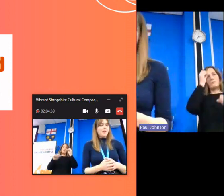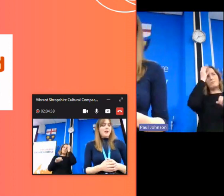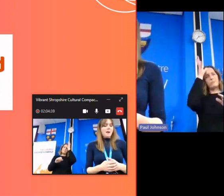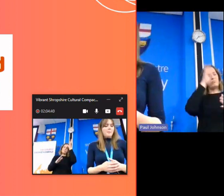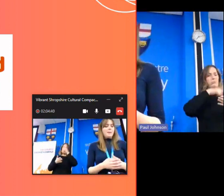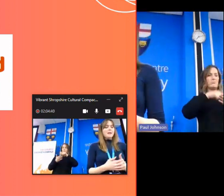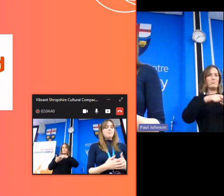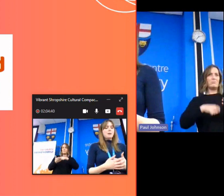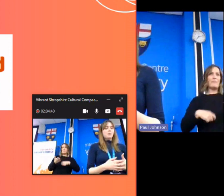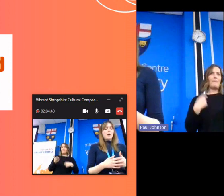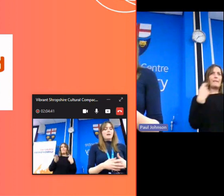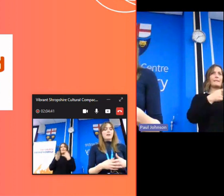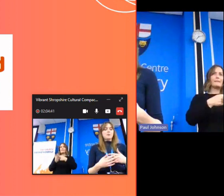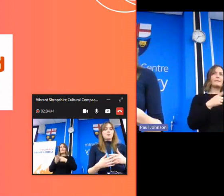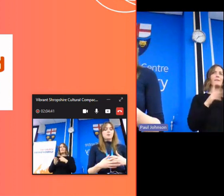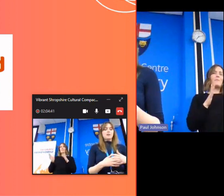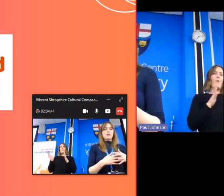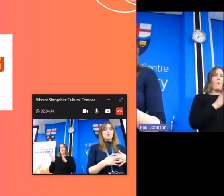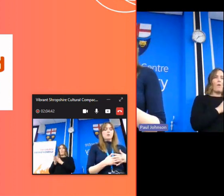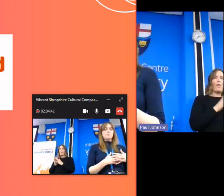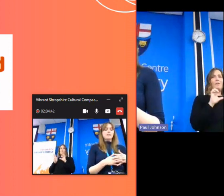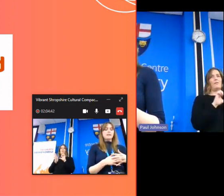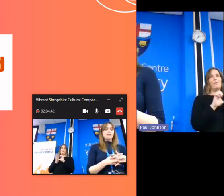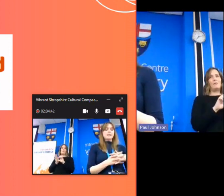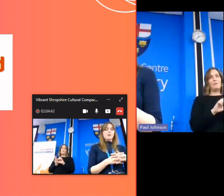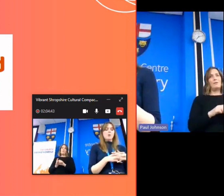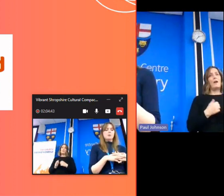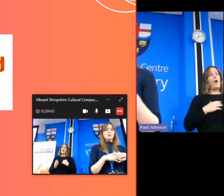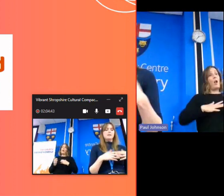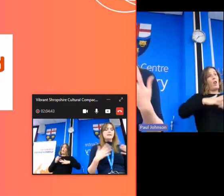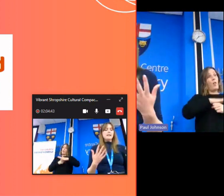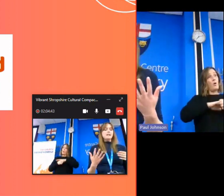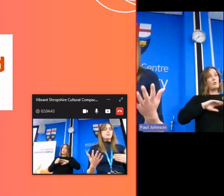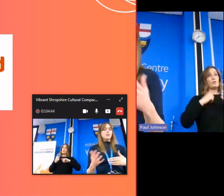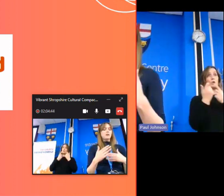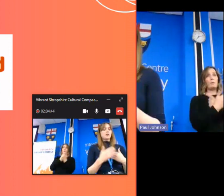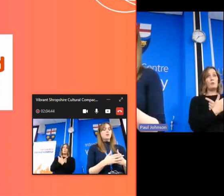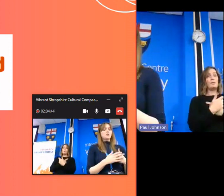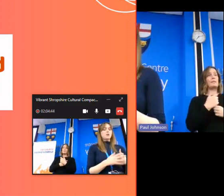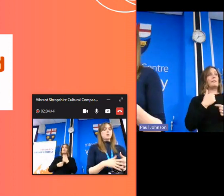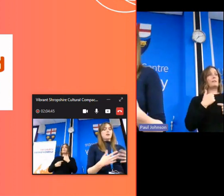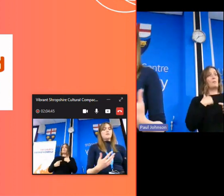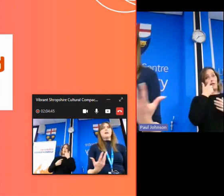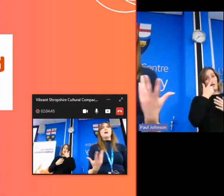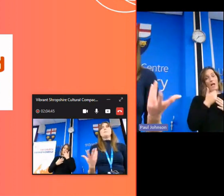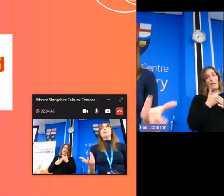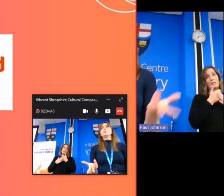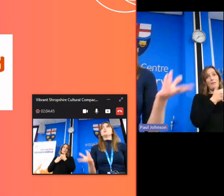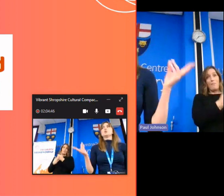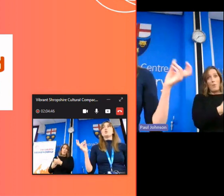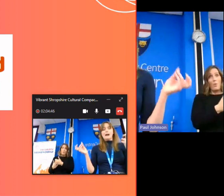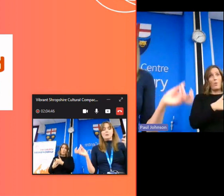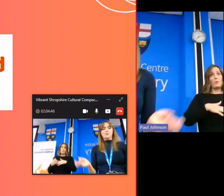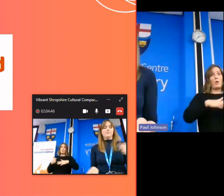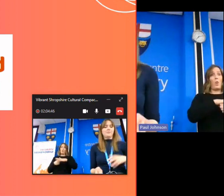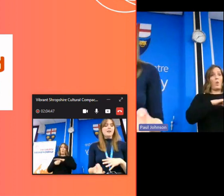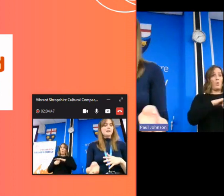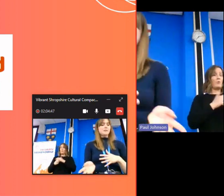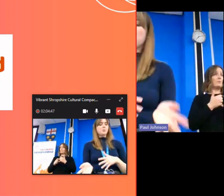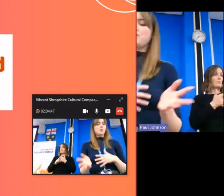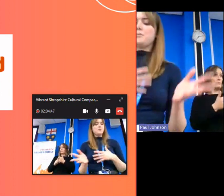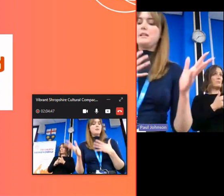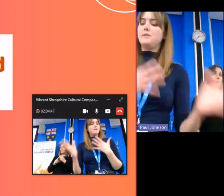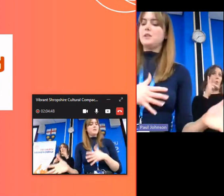by making people aware of the ambitions of our local communities and what communities need we can encourage local giving and build the crowd